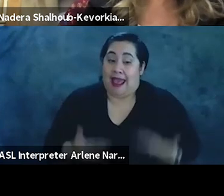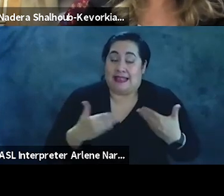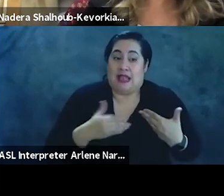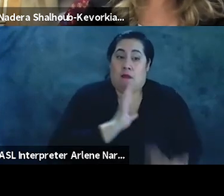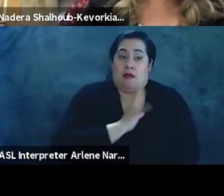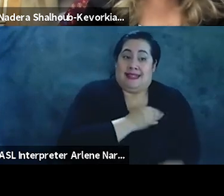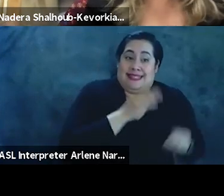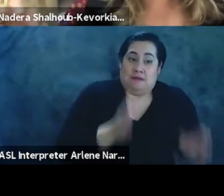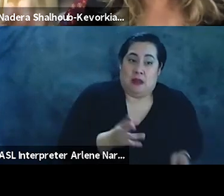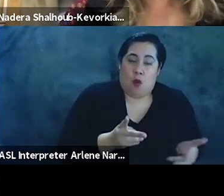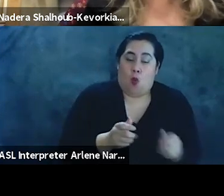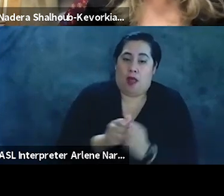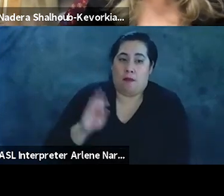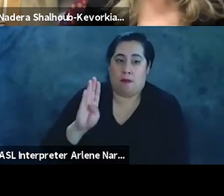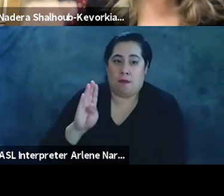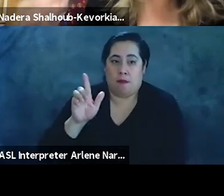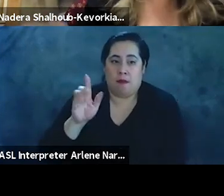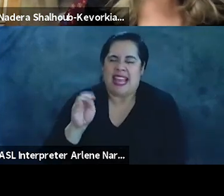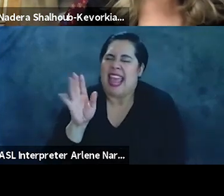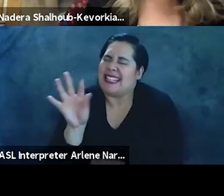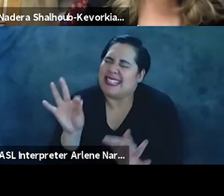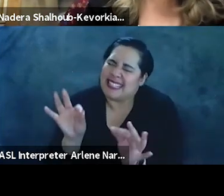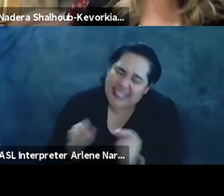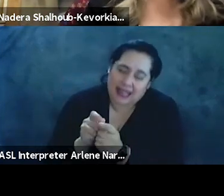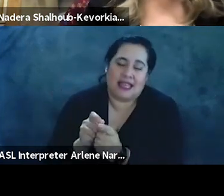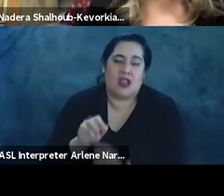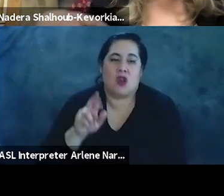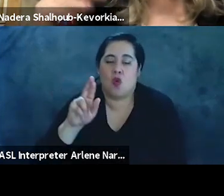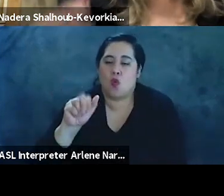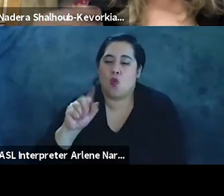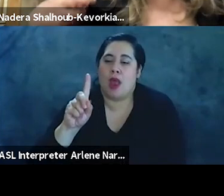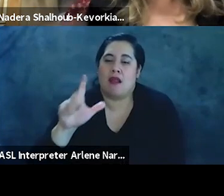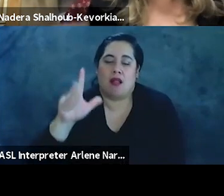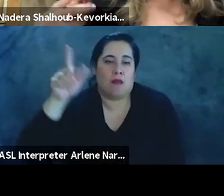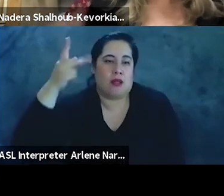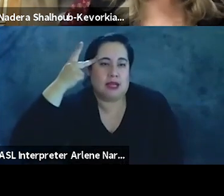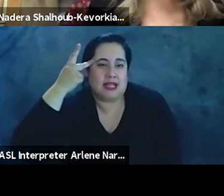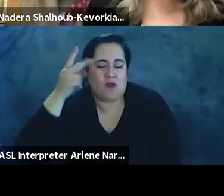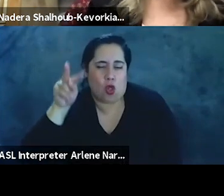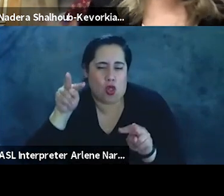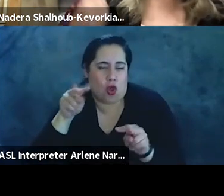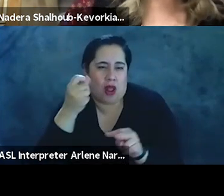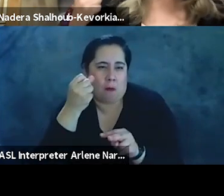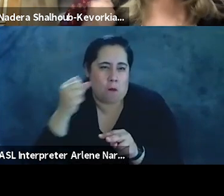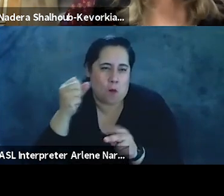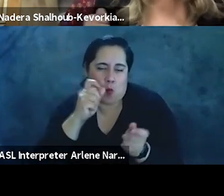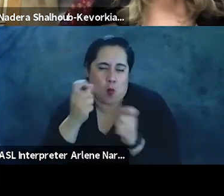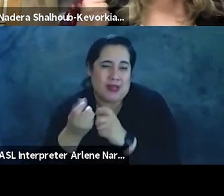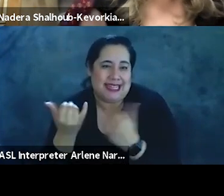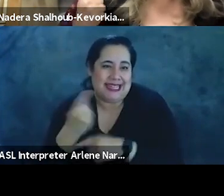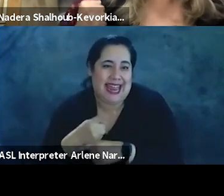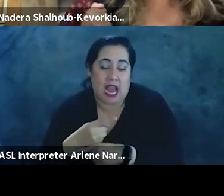black lives matter is exactly the radical politics this is why looking at the movement today looking at the writing